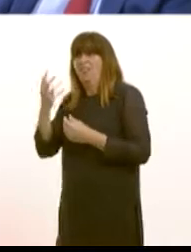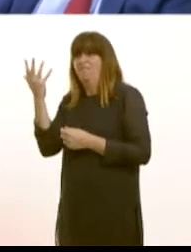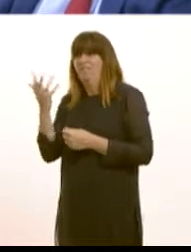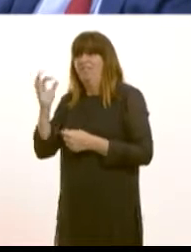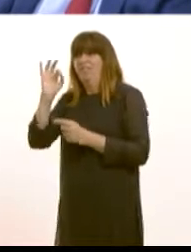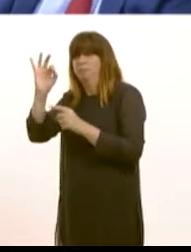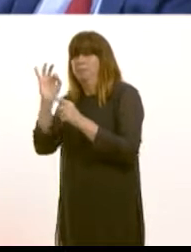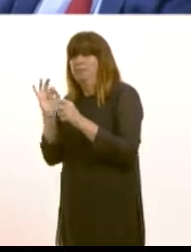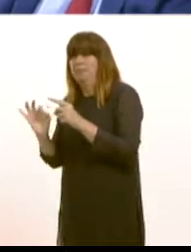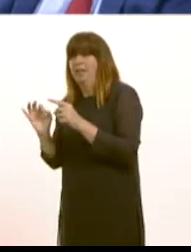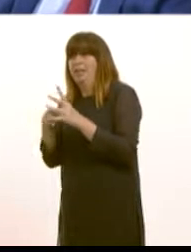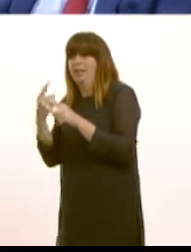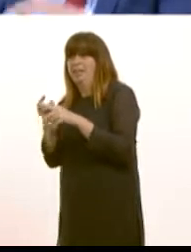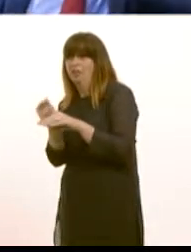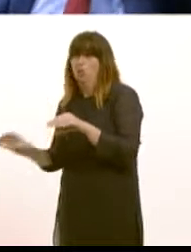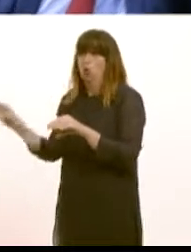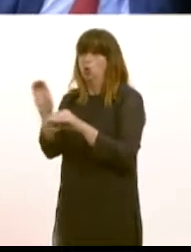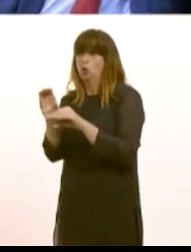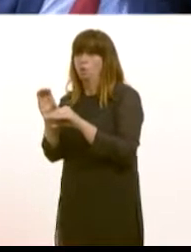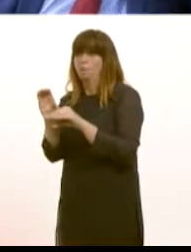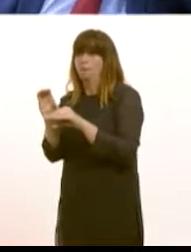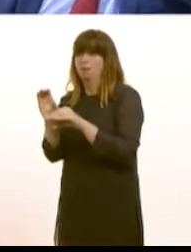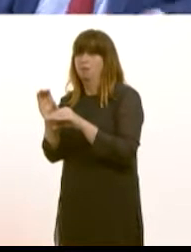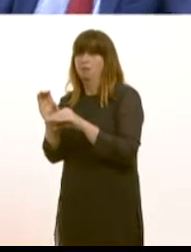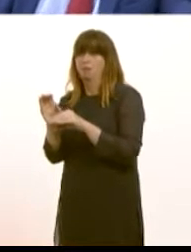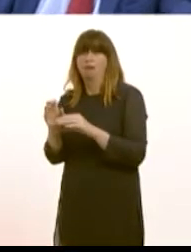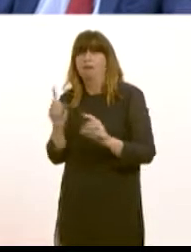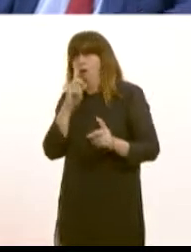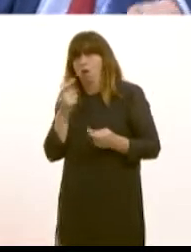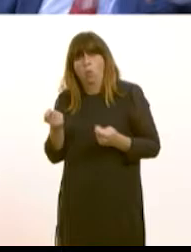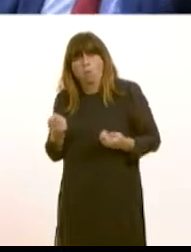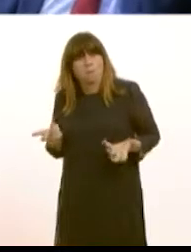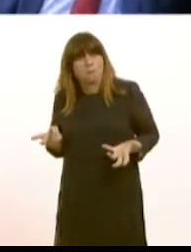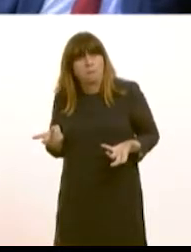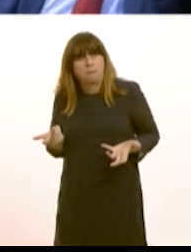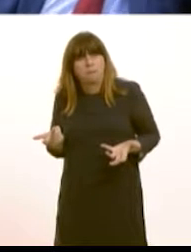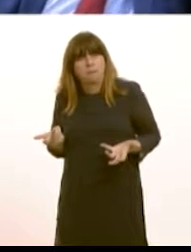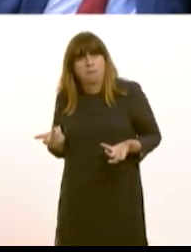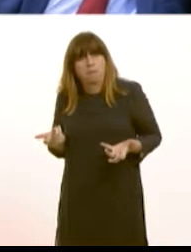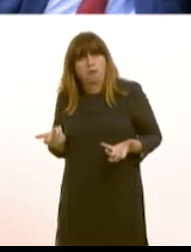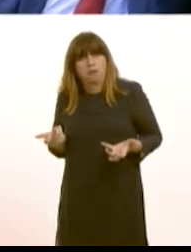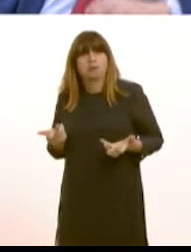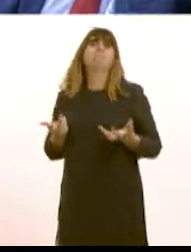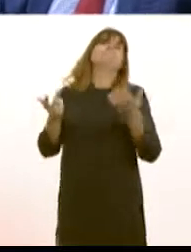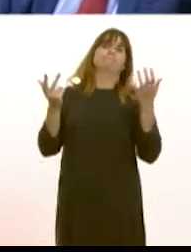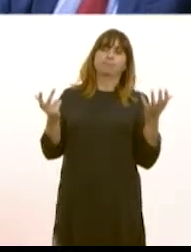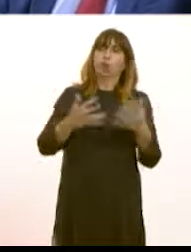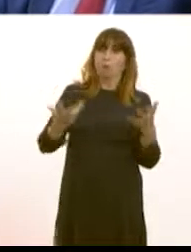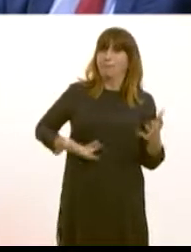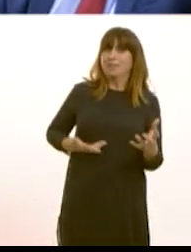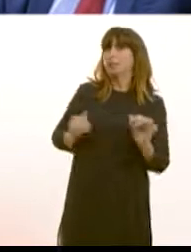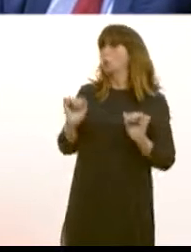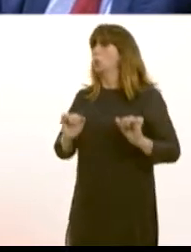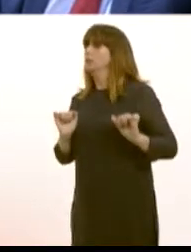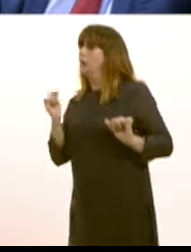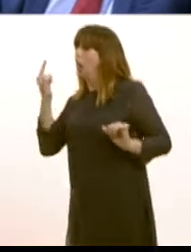the UK it's a 15% tariff nobody can cope with that many businesses in the States said the same thing to me they're waiting to see